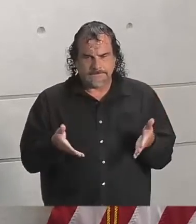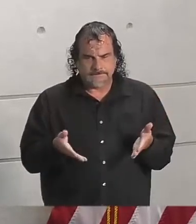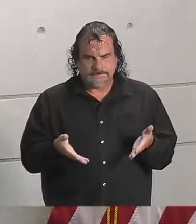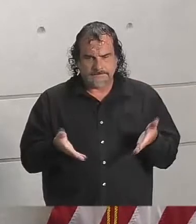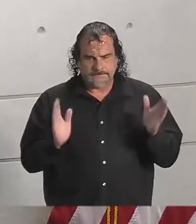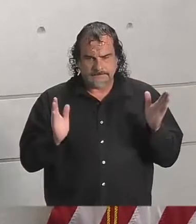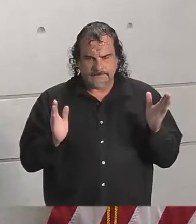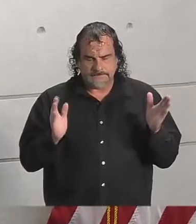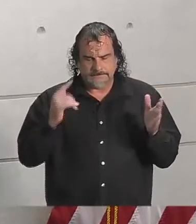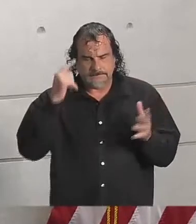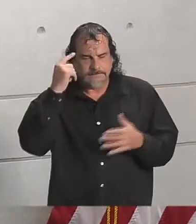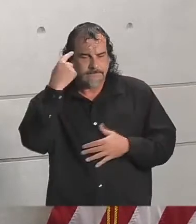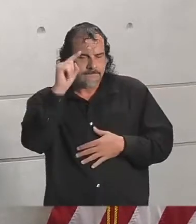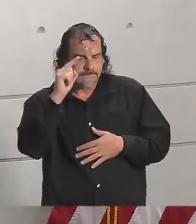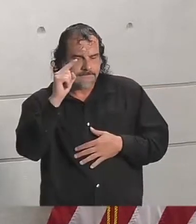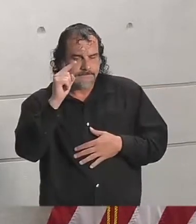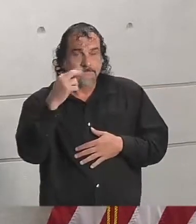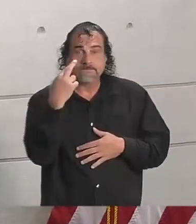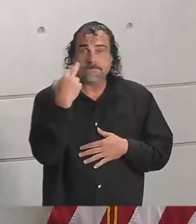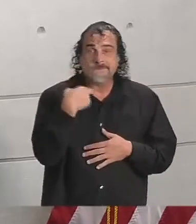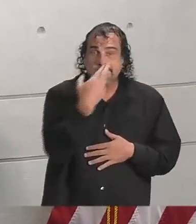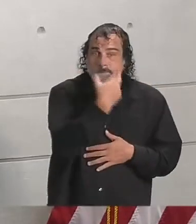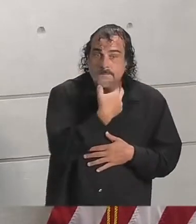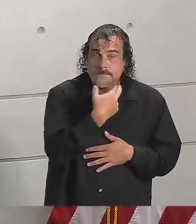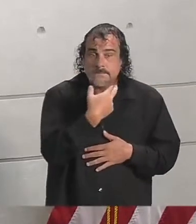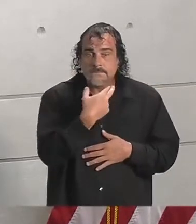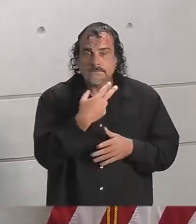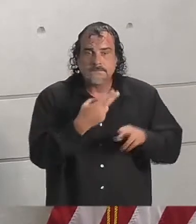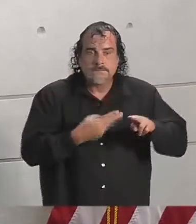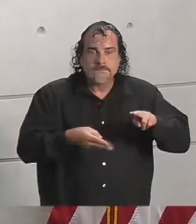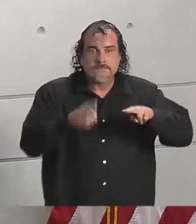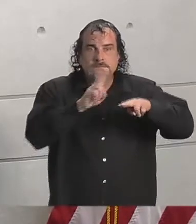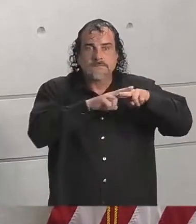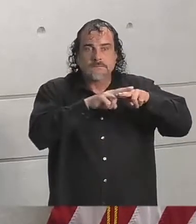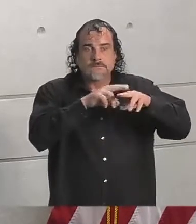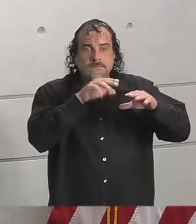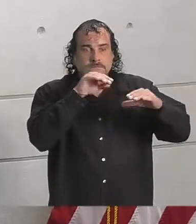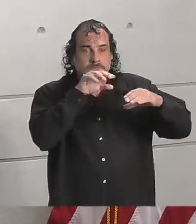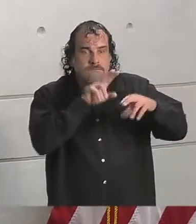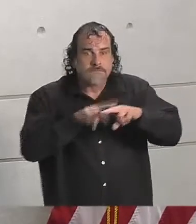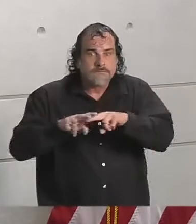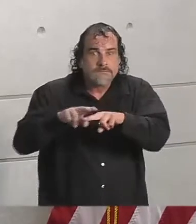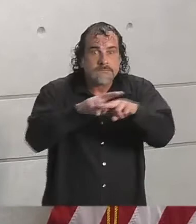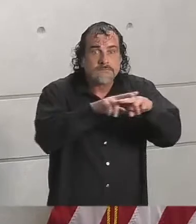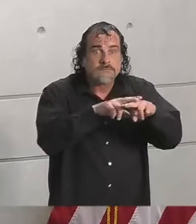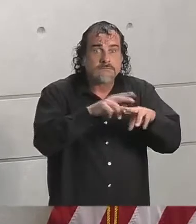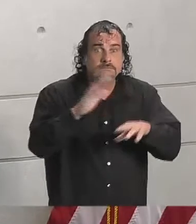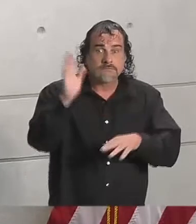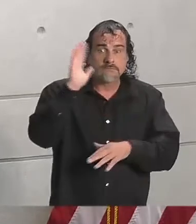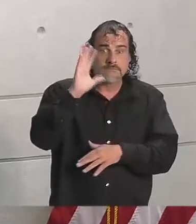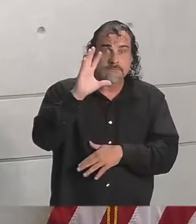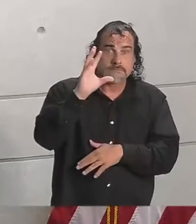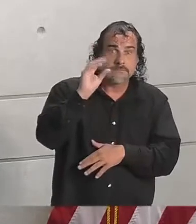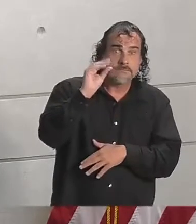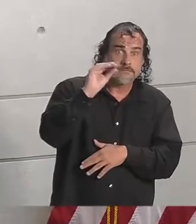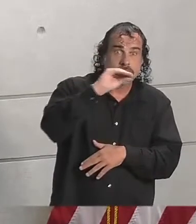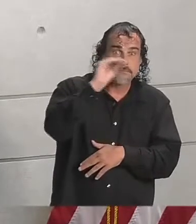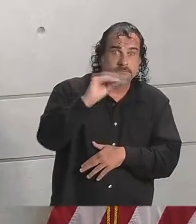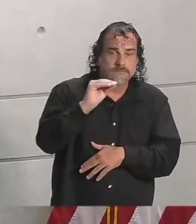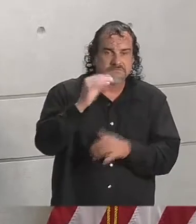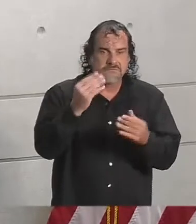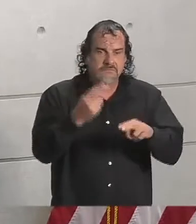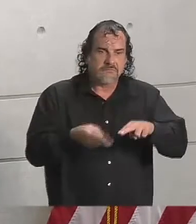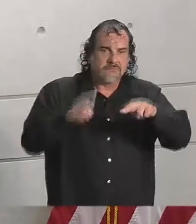for example, restaurants to increase their capacity limitations from what was 50% to